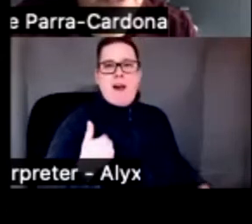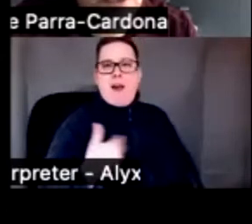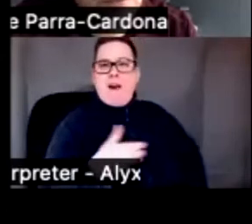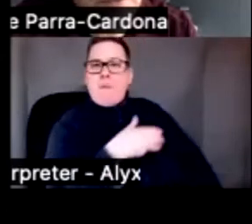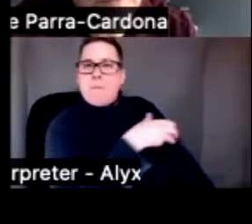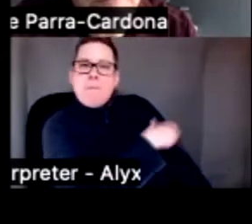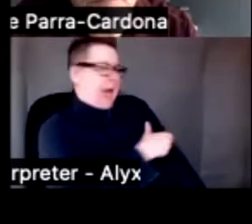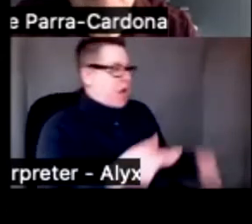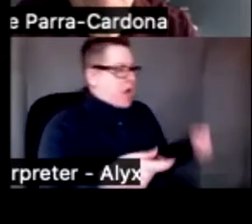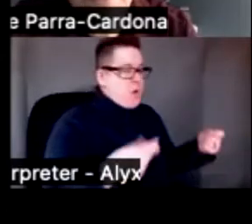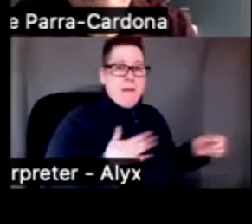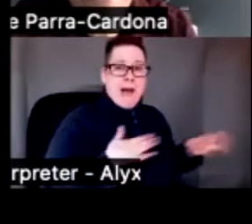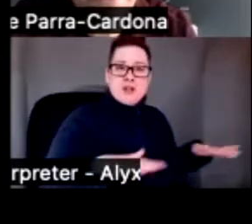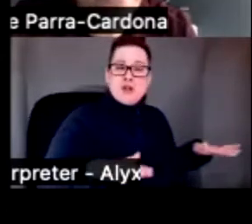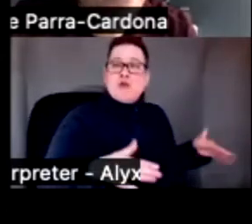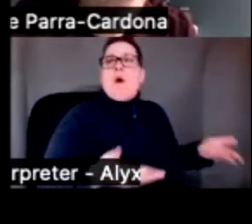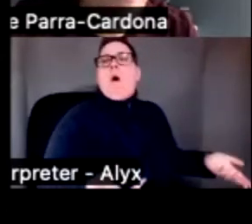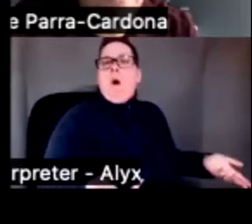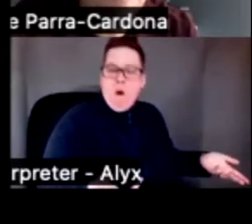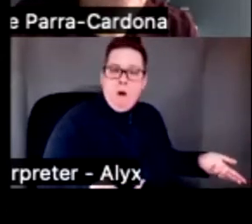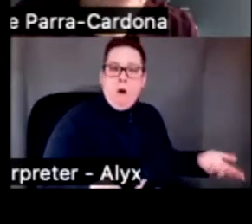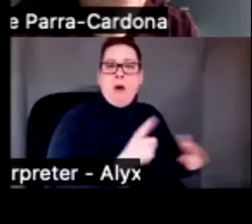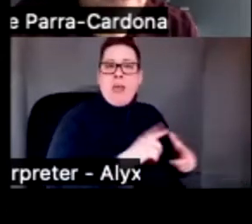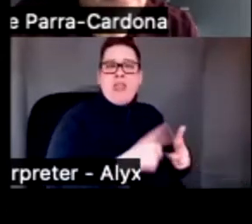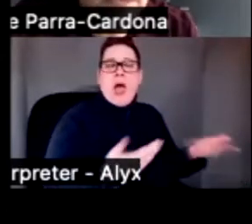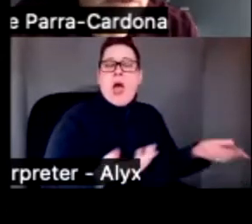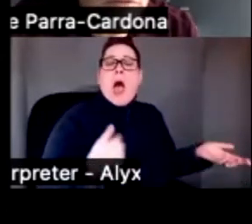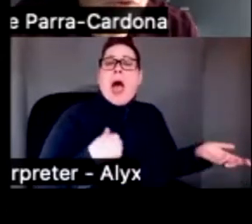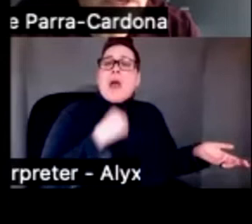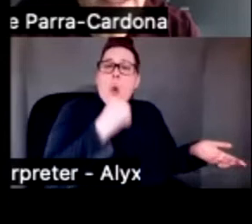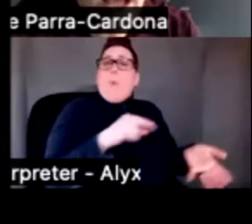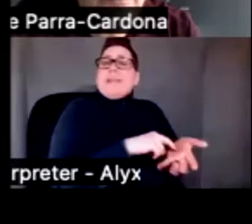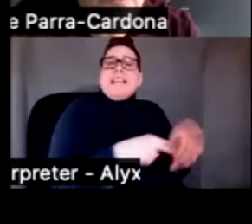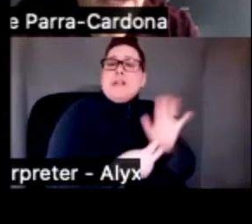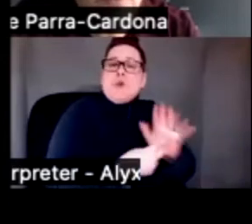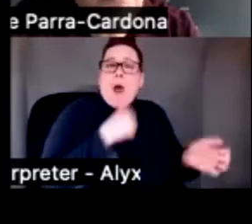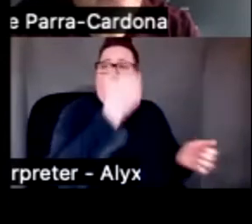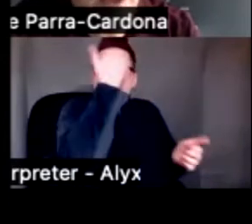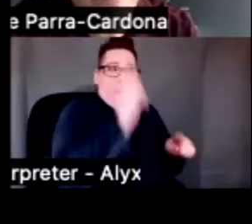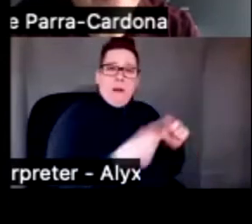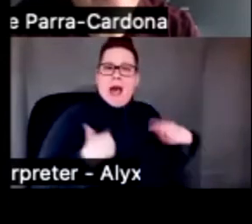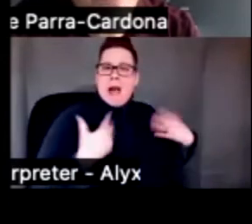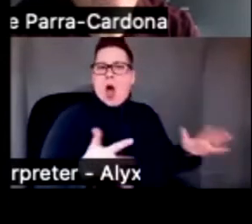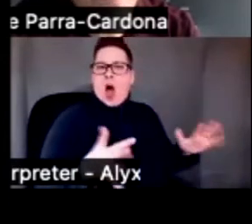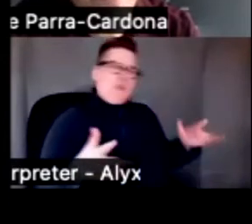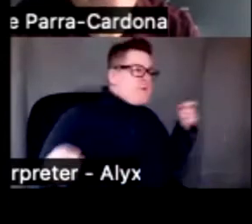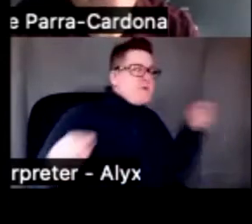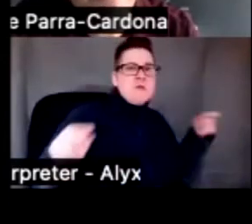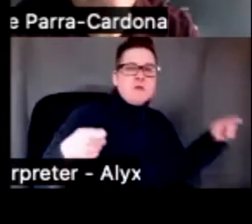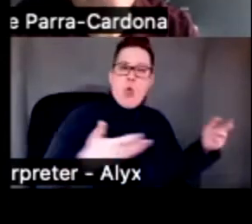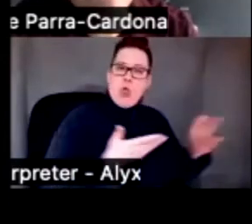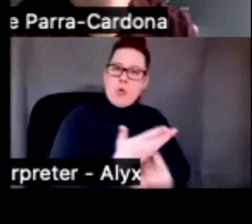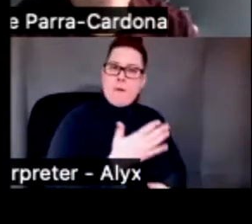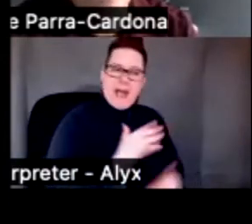over my children. And then without without me knowing it, I'm already overpowering them through the parenting